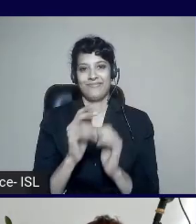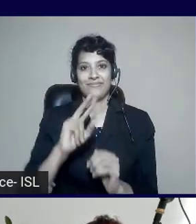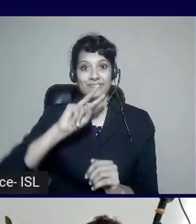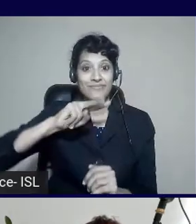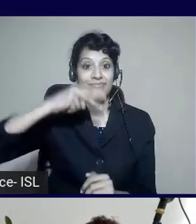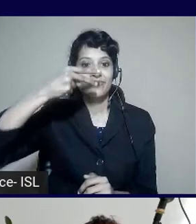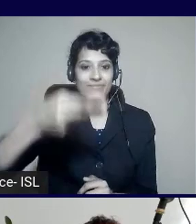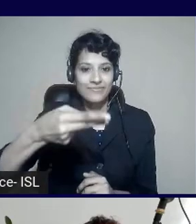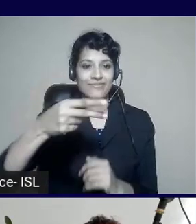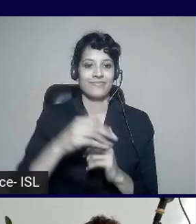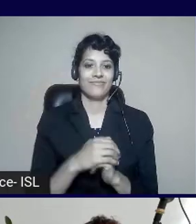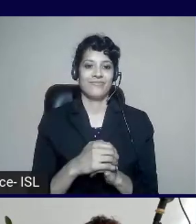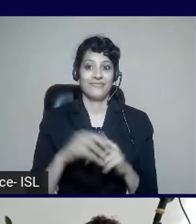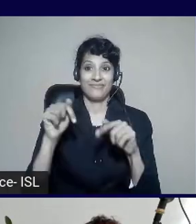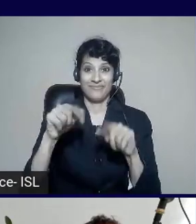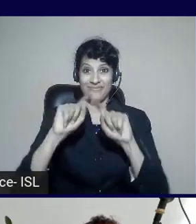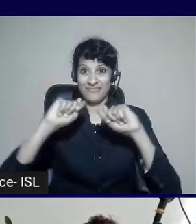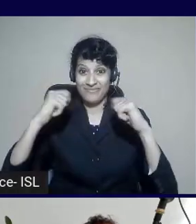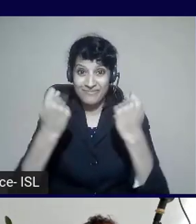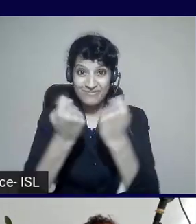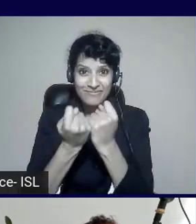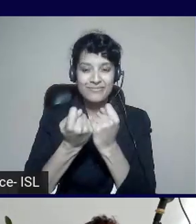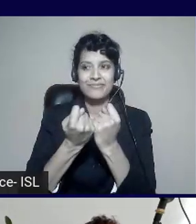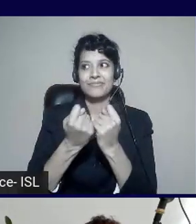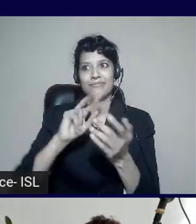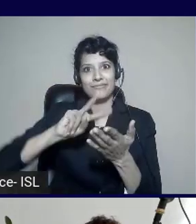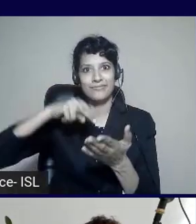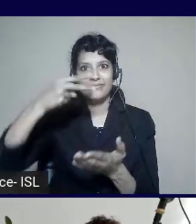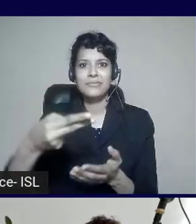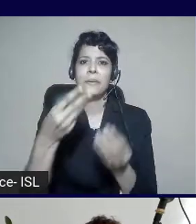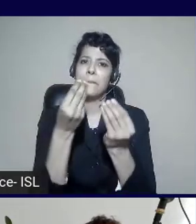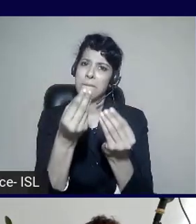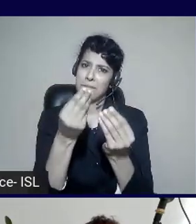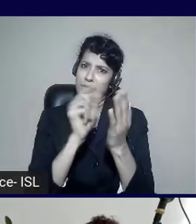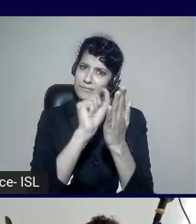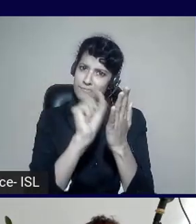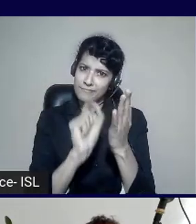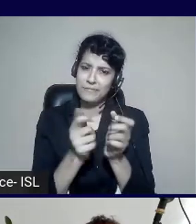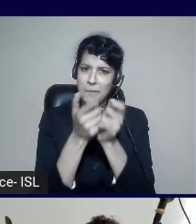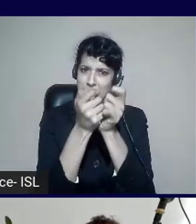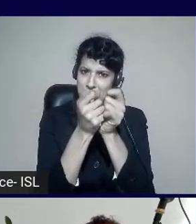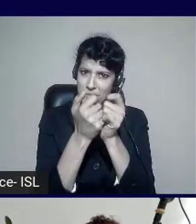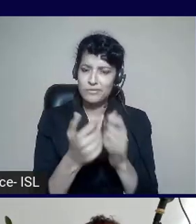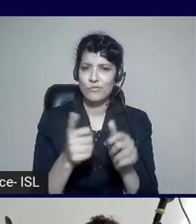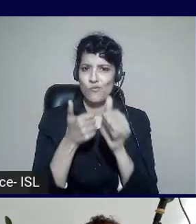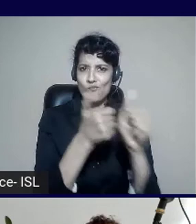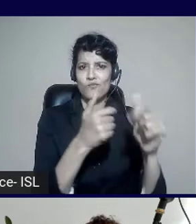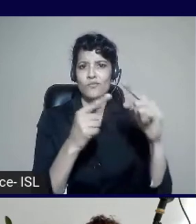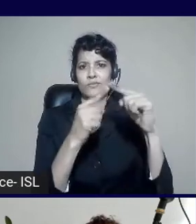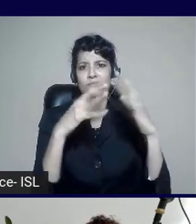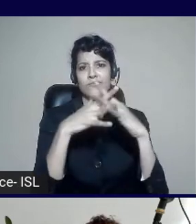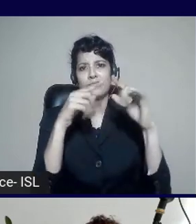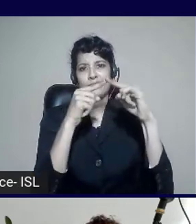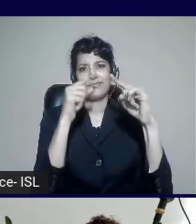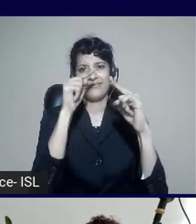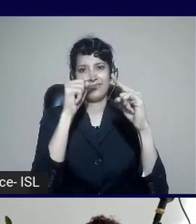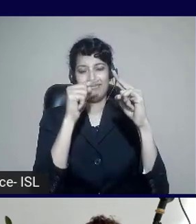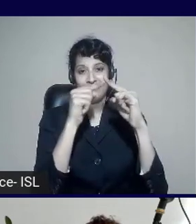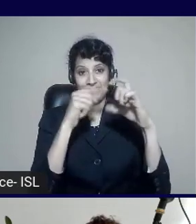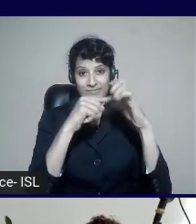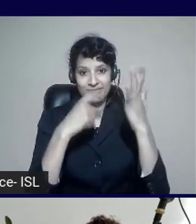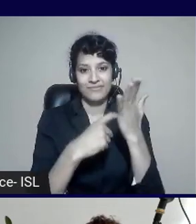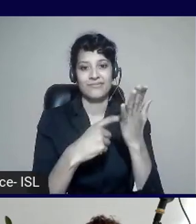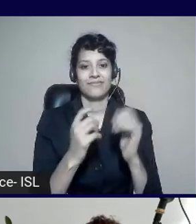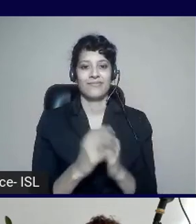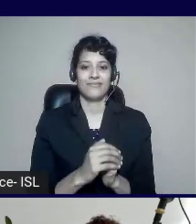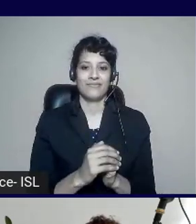that creates these subtitles. So please rate my session, send me a message, follow me on Twitter also. So let's go to the final day on Rory